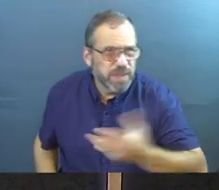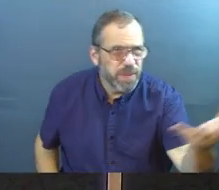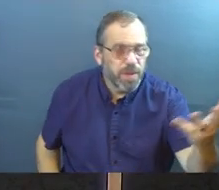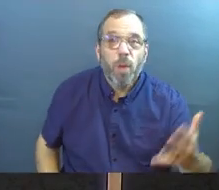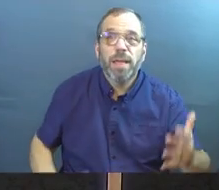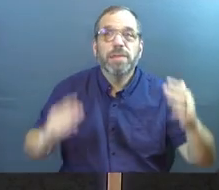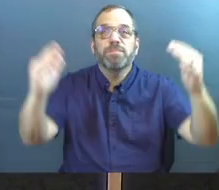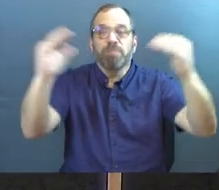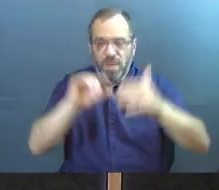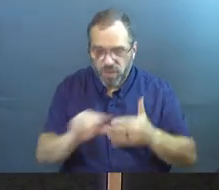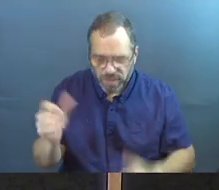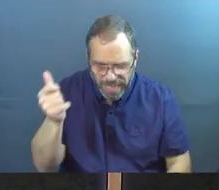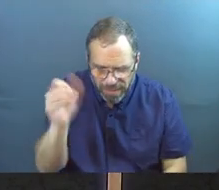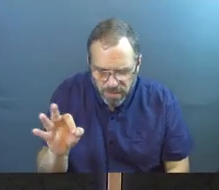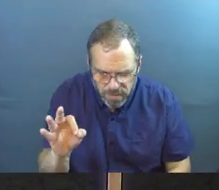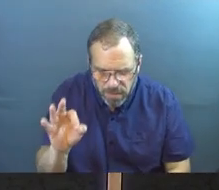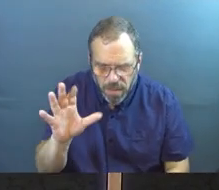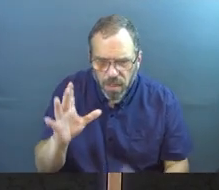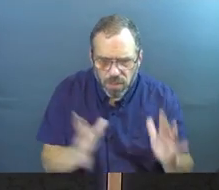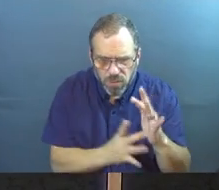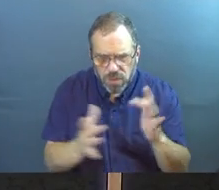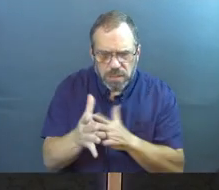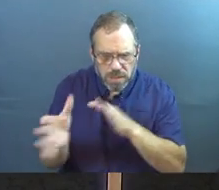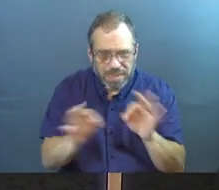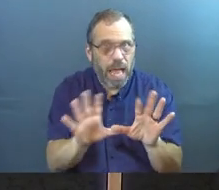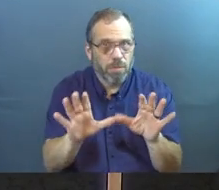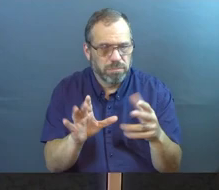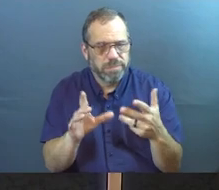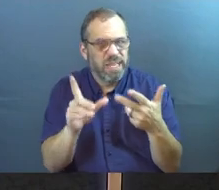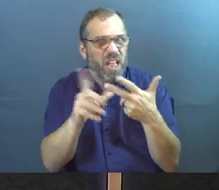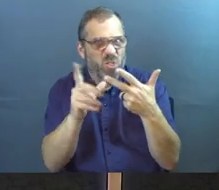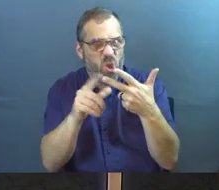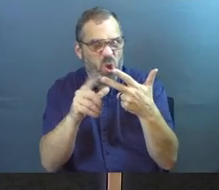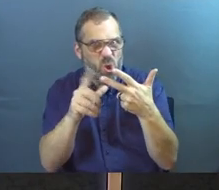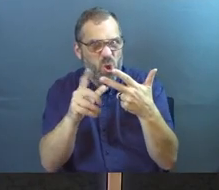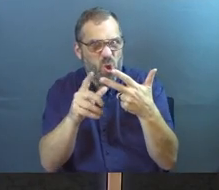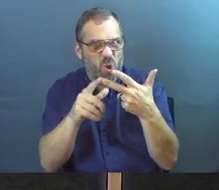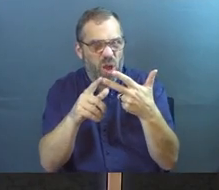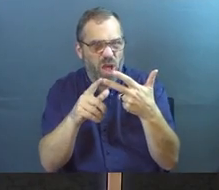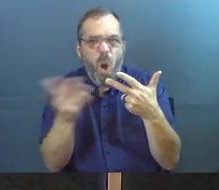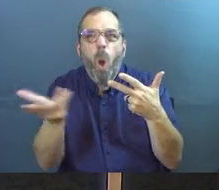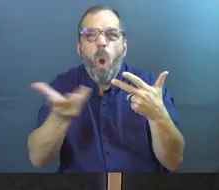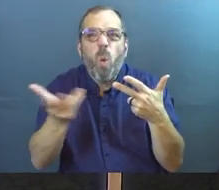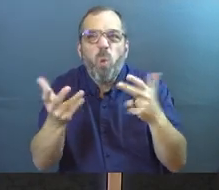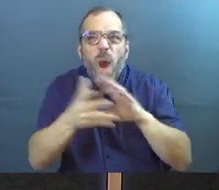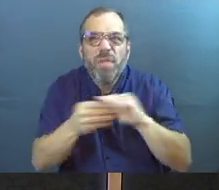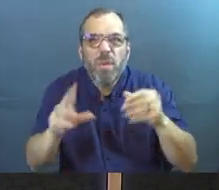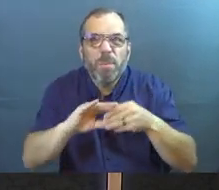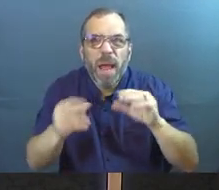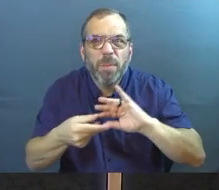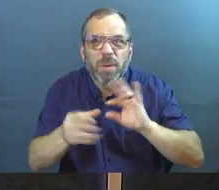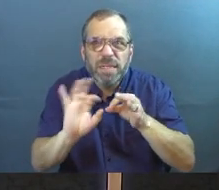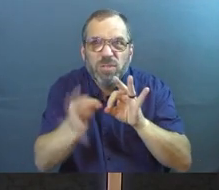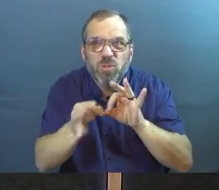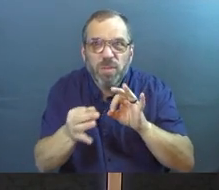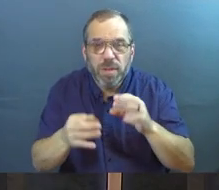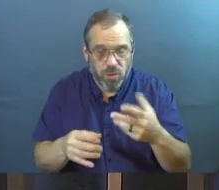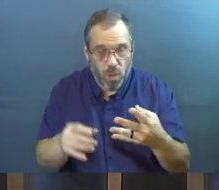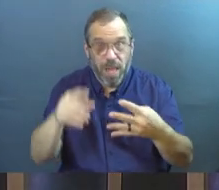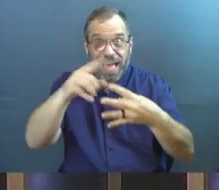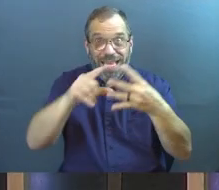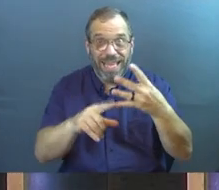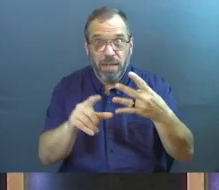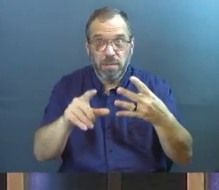Next, verse 19, Jesus starts to describe. So this is the third part. This is where Jesus describes what the parable means. So you're going to see these four